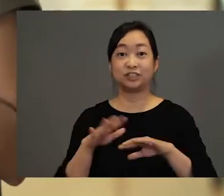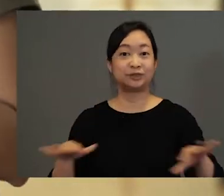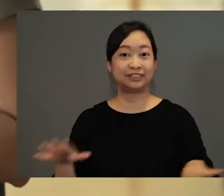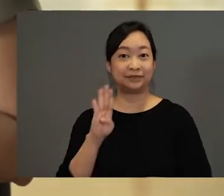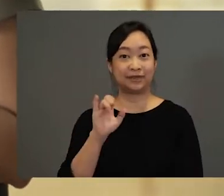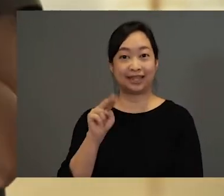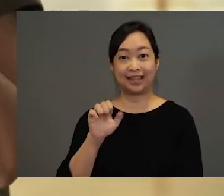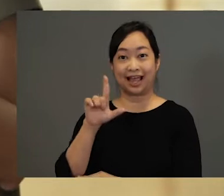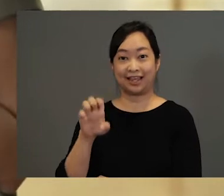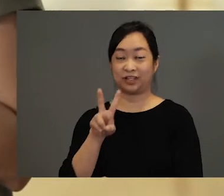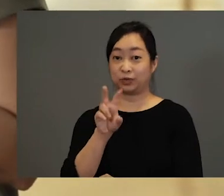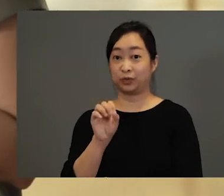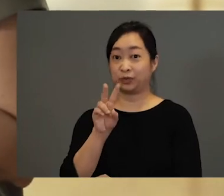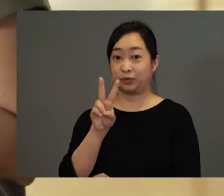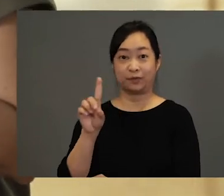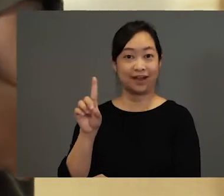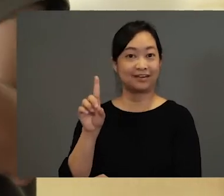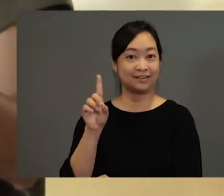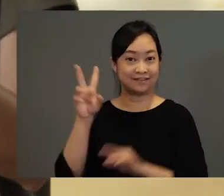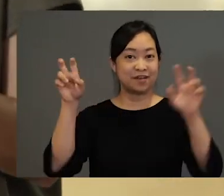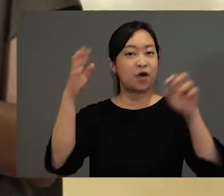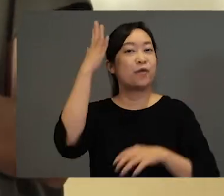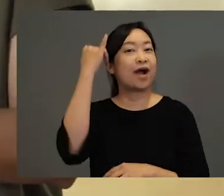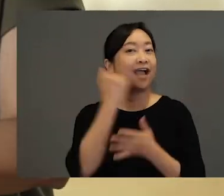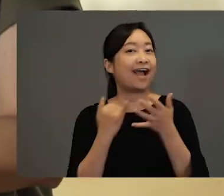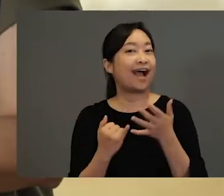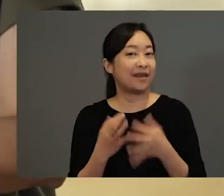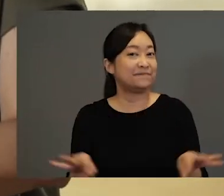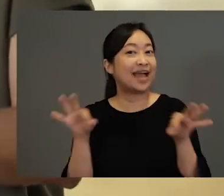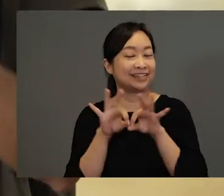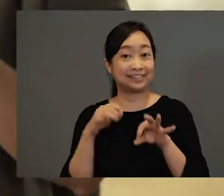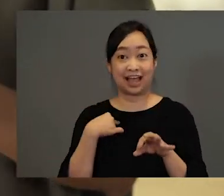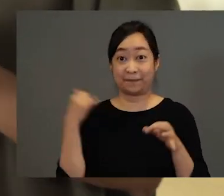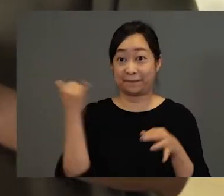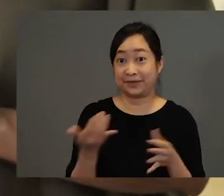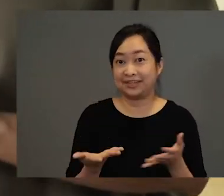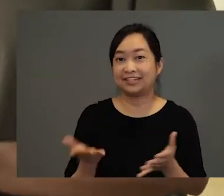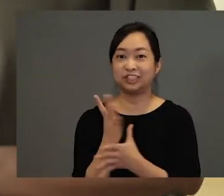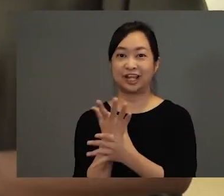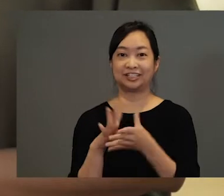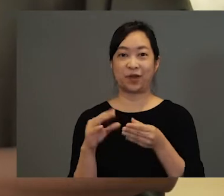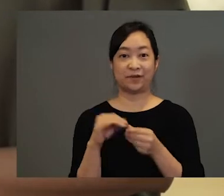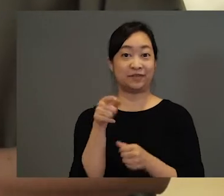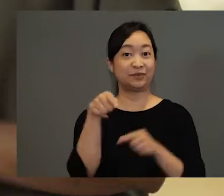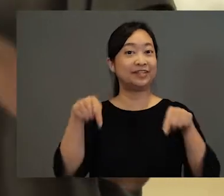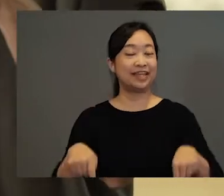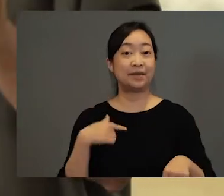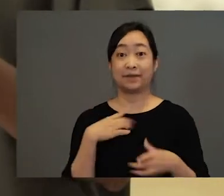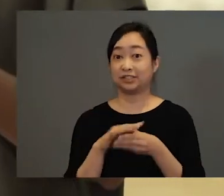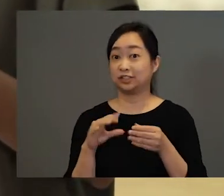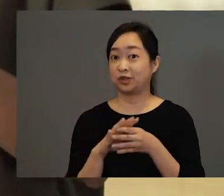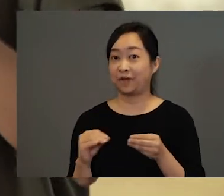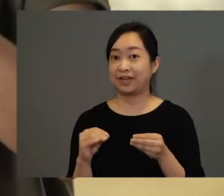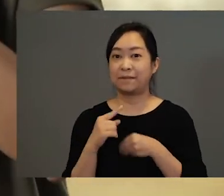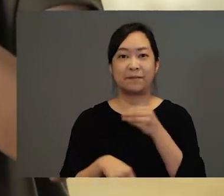Children's Biennale 2021, Why Art Matters. I'm going to be sharing a story with you today and